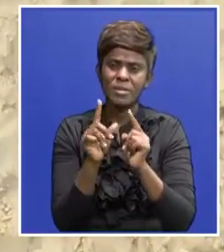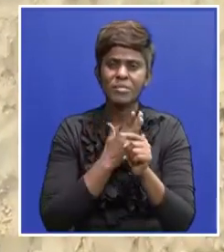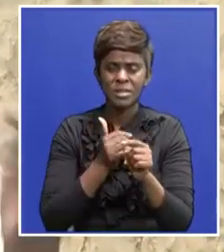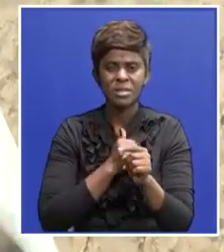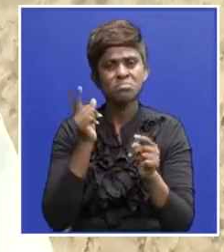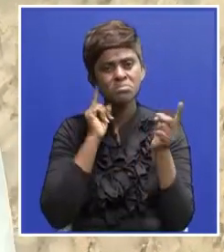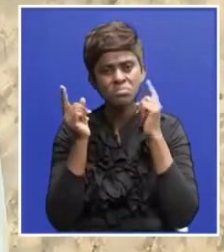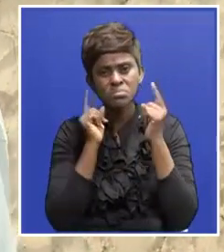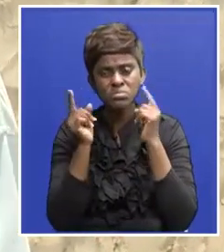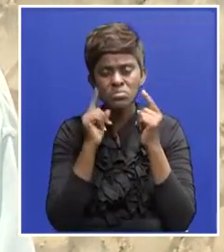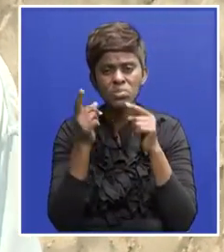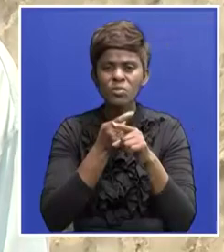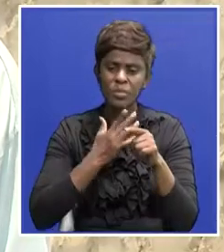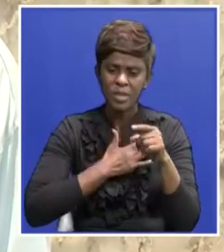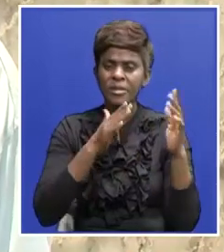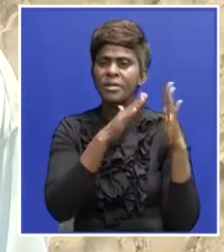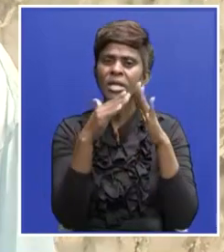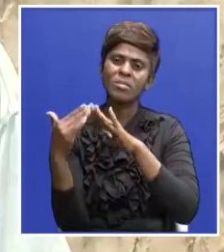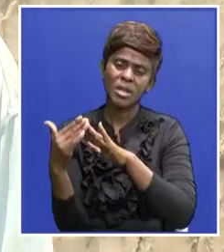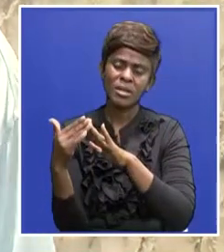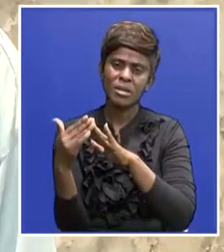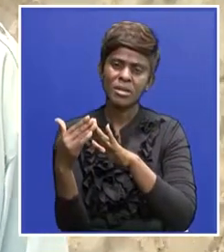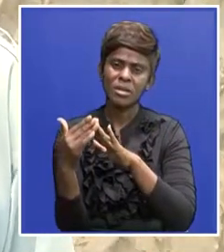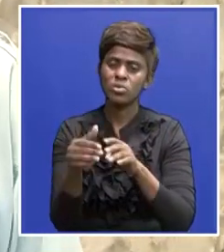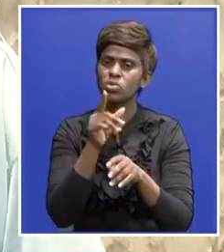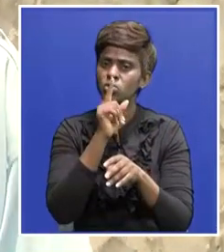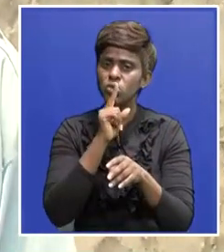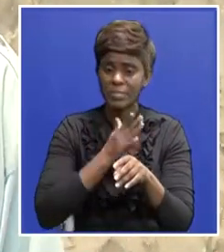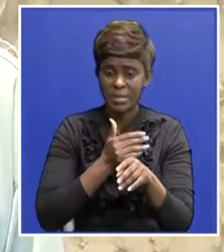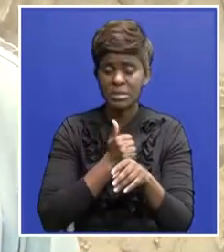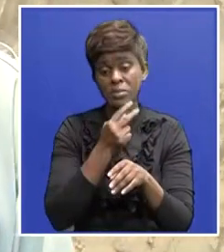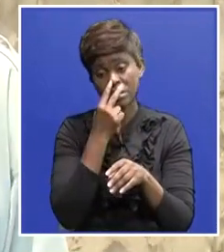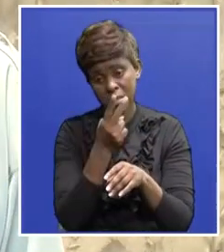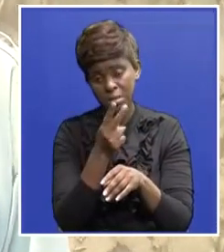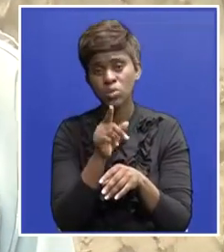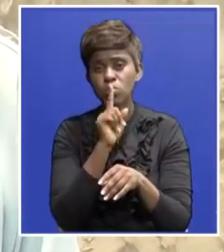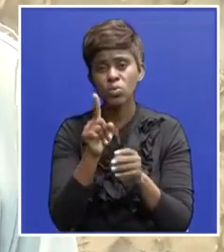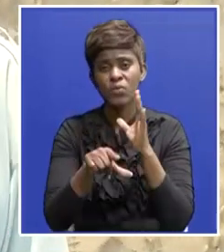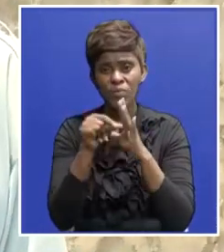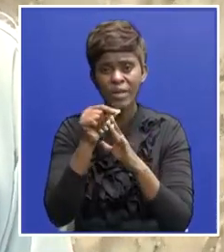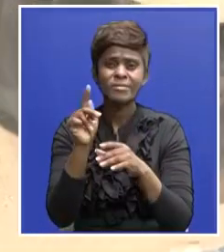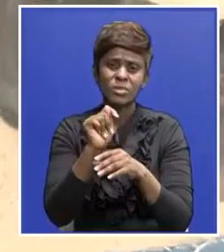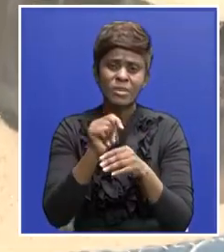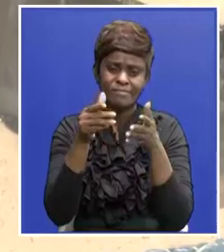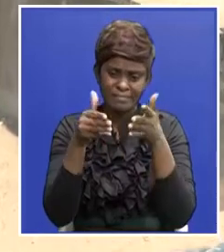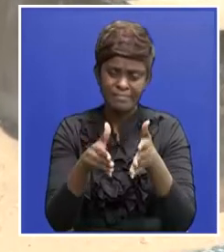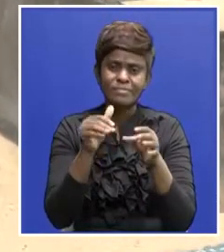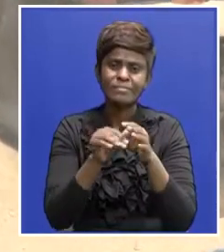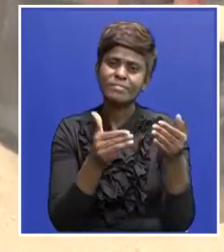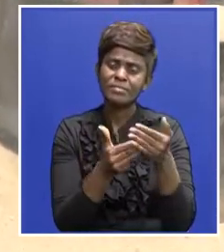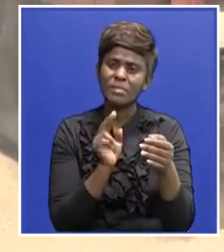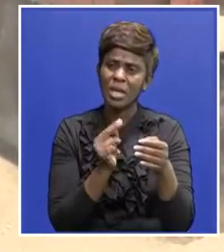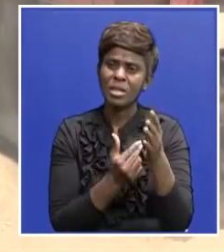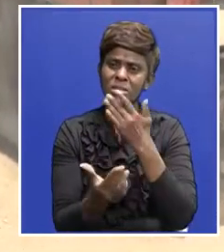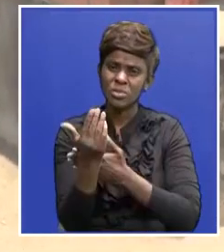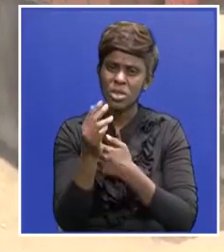heard about the news from my neighbor and for sure I checked I found the fetus in the toilet and